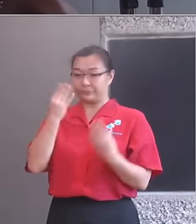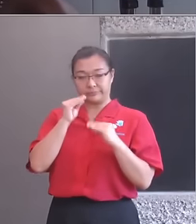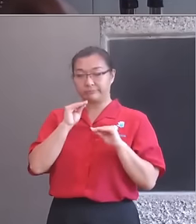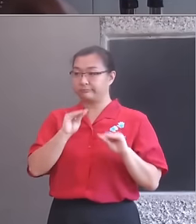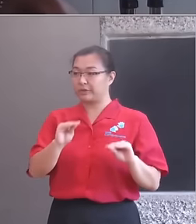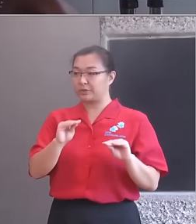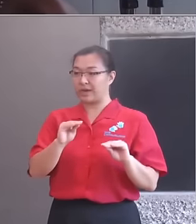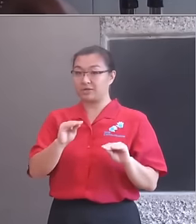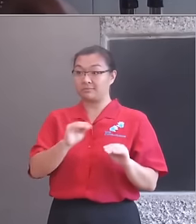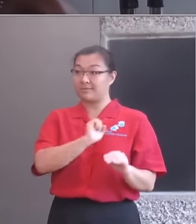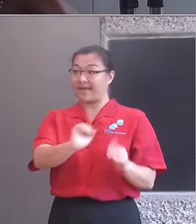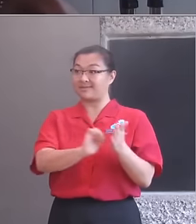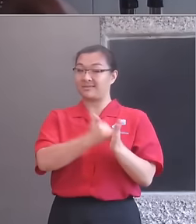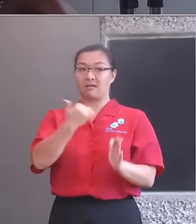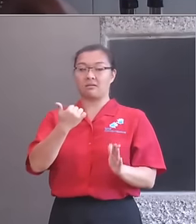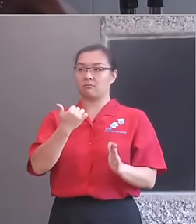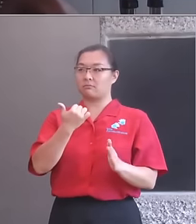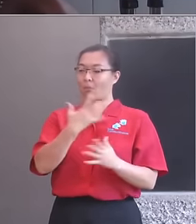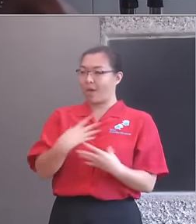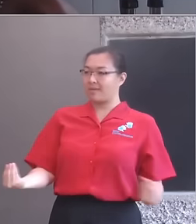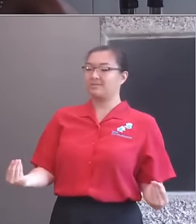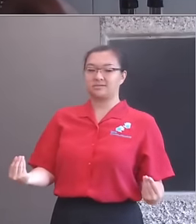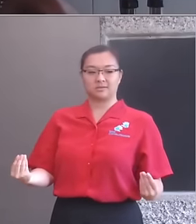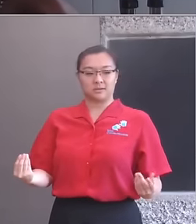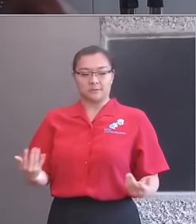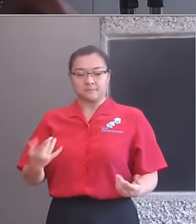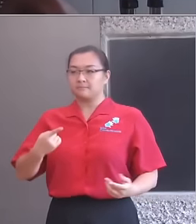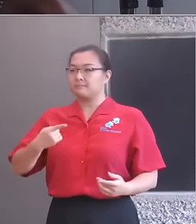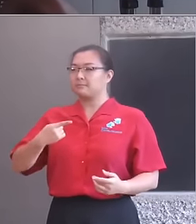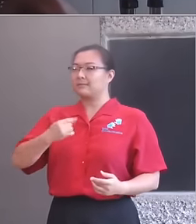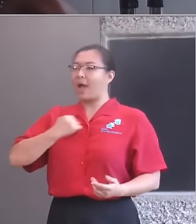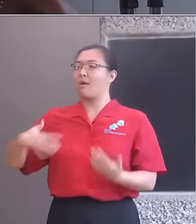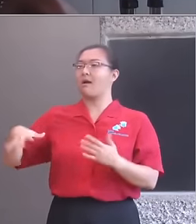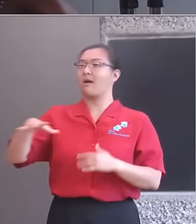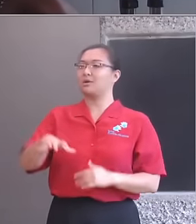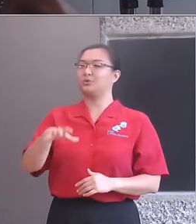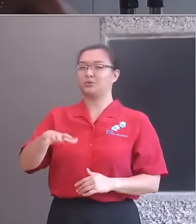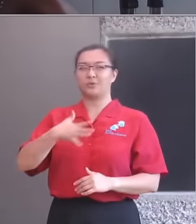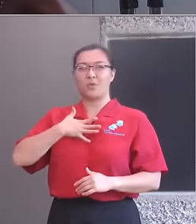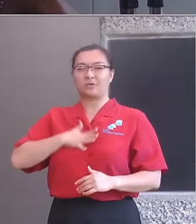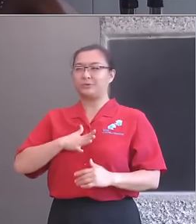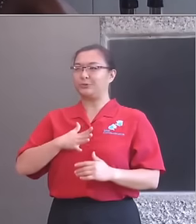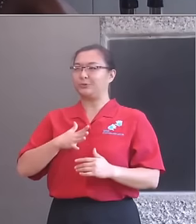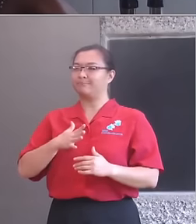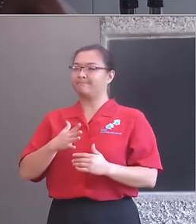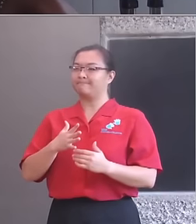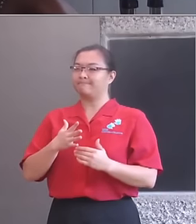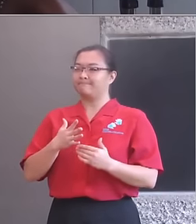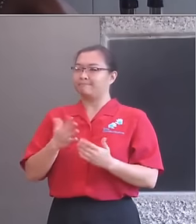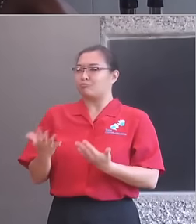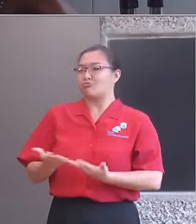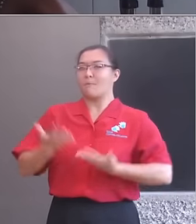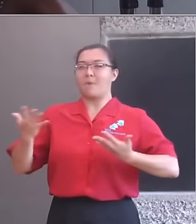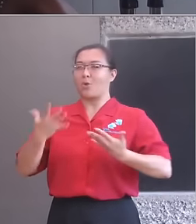We are a creative nation, a nation of ideas that champions originality. That is a historic